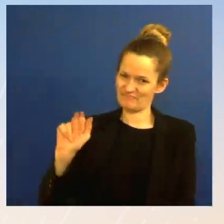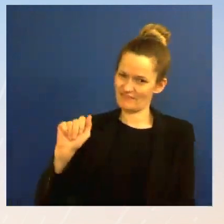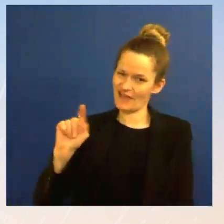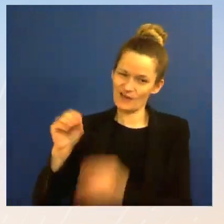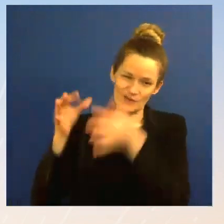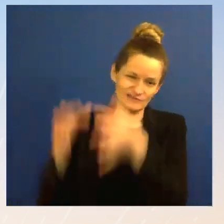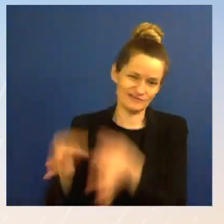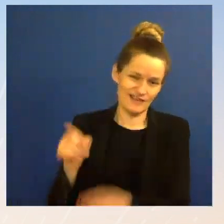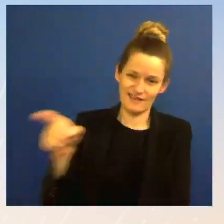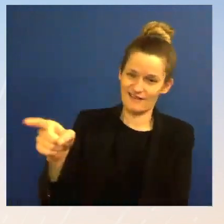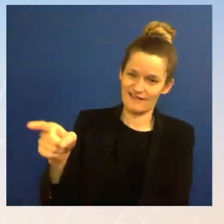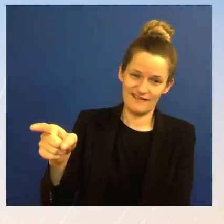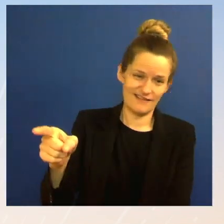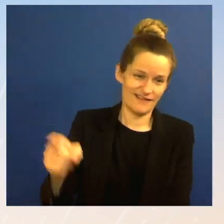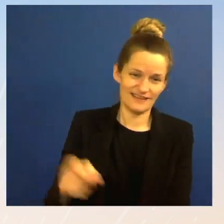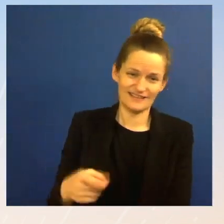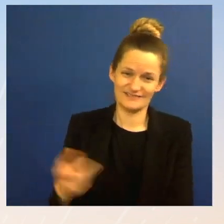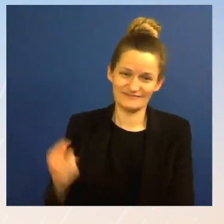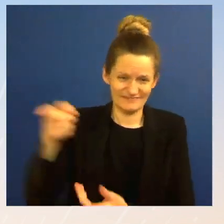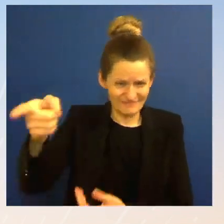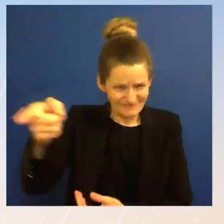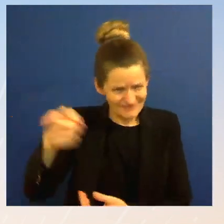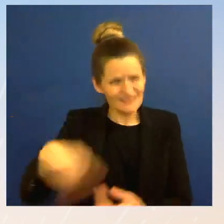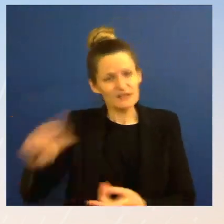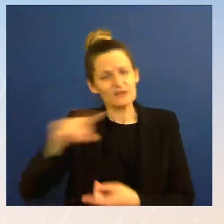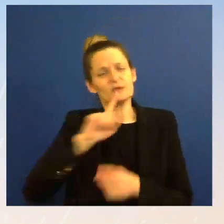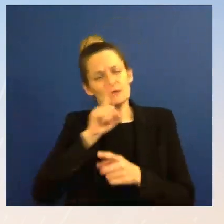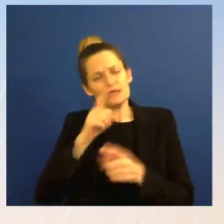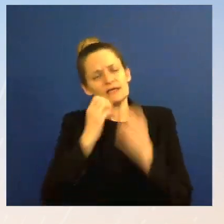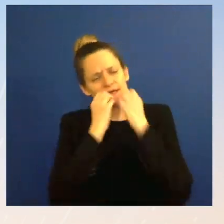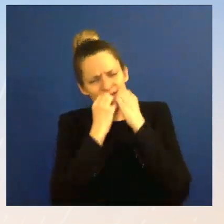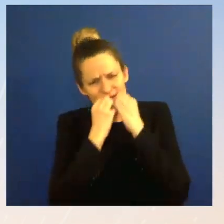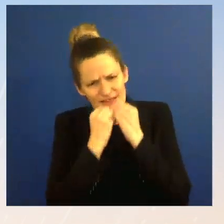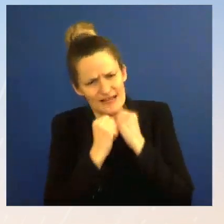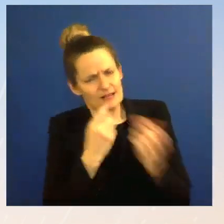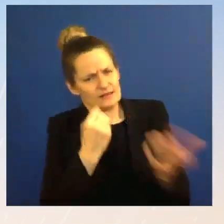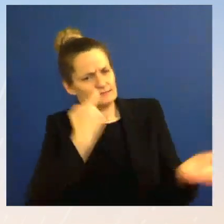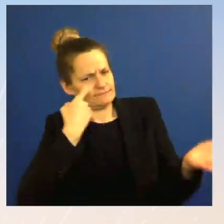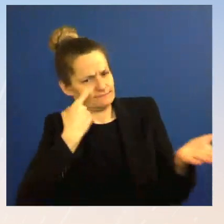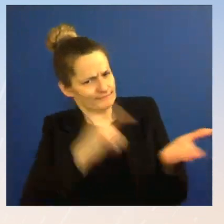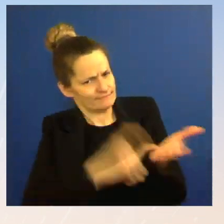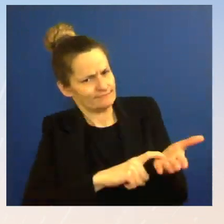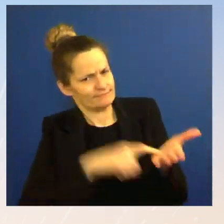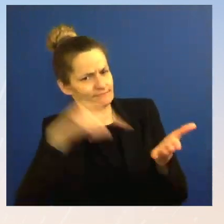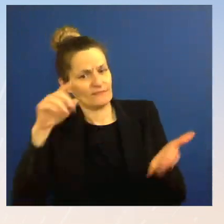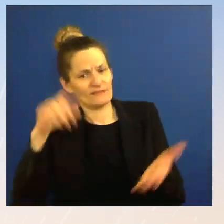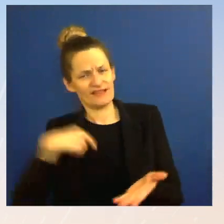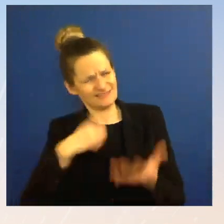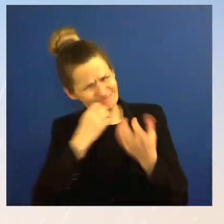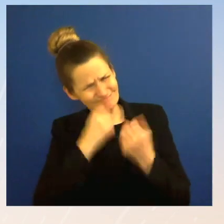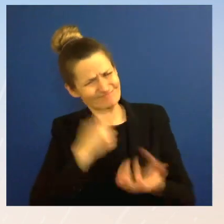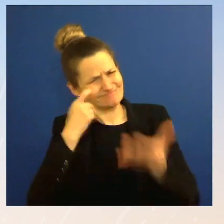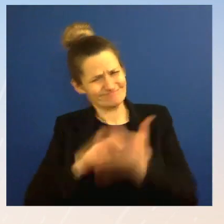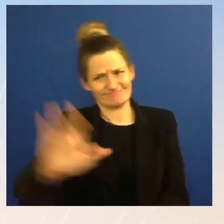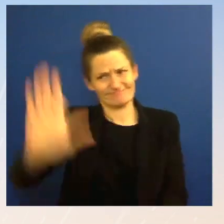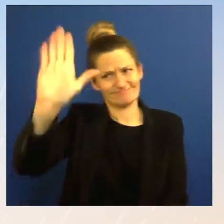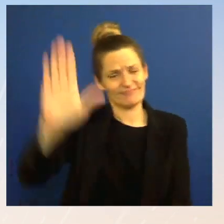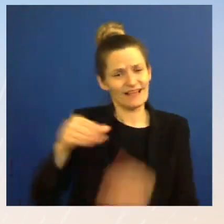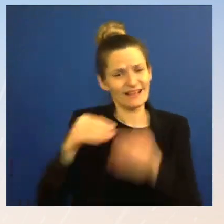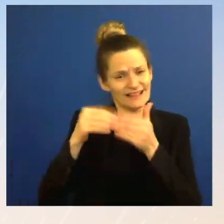the leadership, uh, that has been displayed by, uh, uh, NATO-NATO leaders and the Alliance, uh, over the course of the last few months. Follow up on that. Uh,